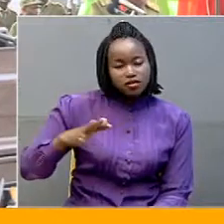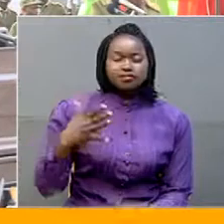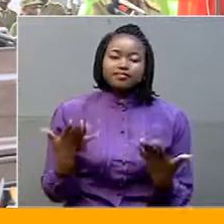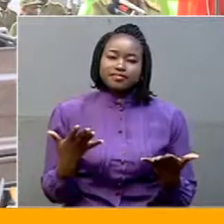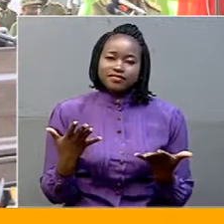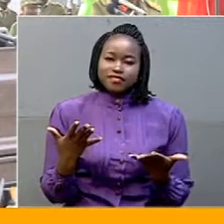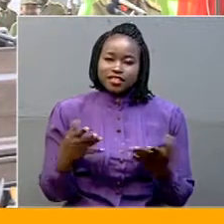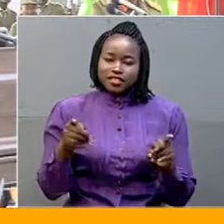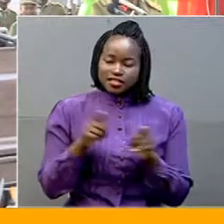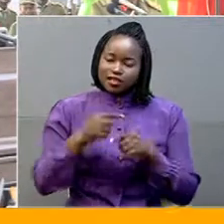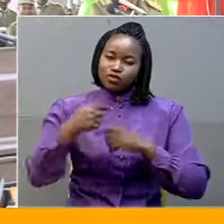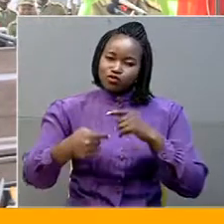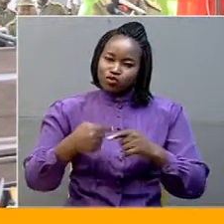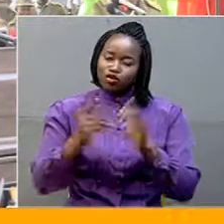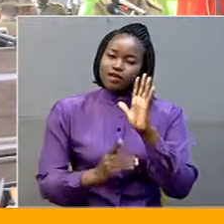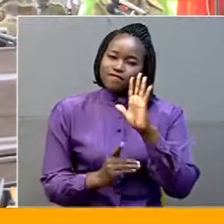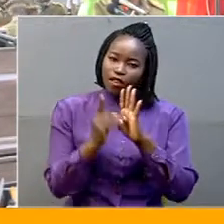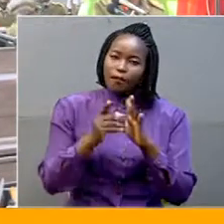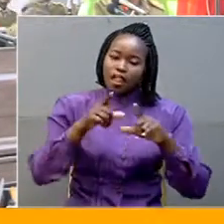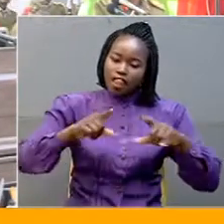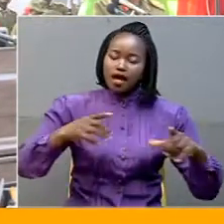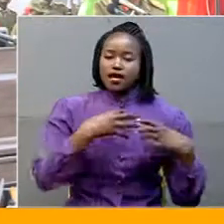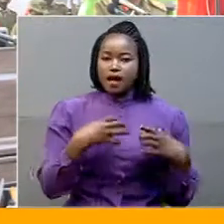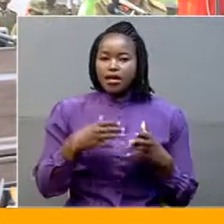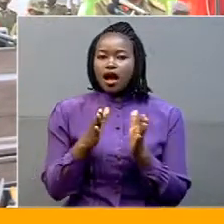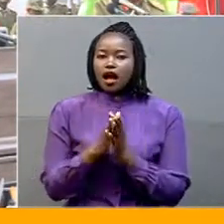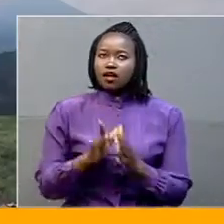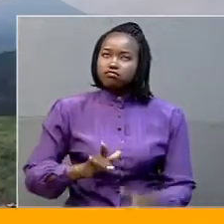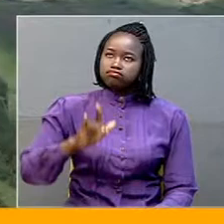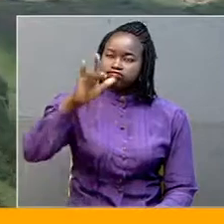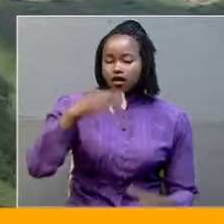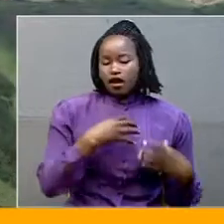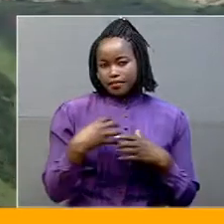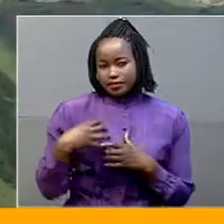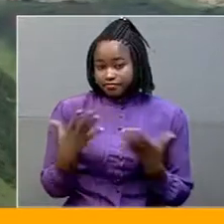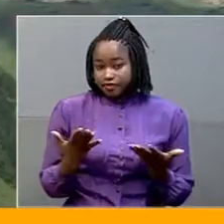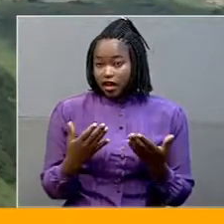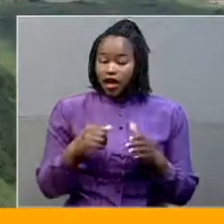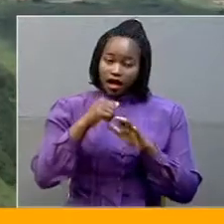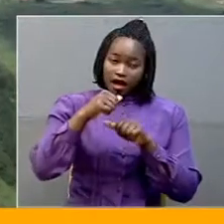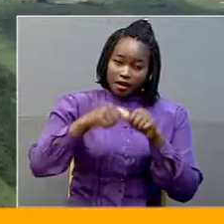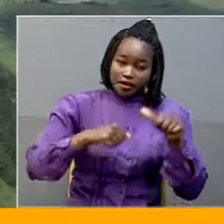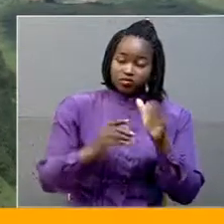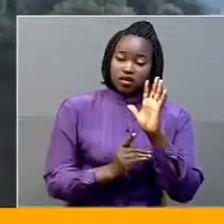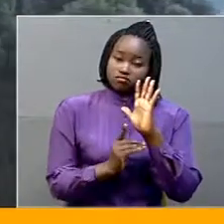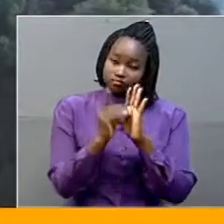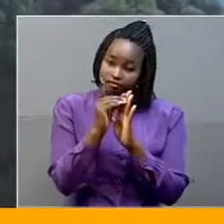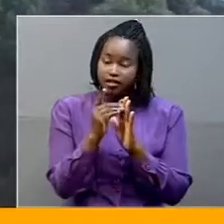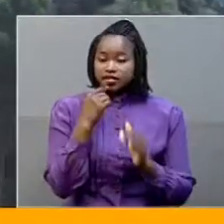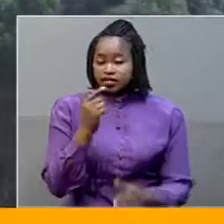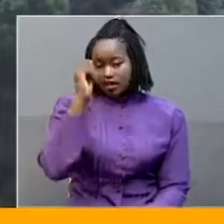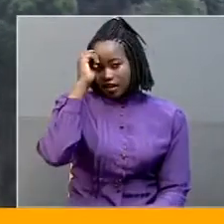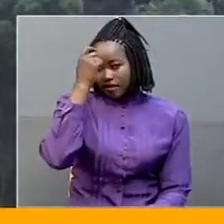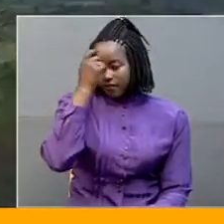development of the land forces and of the air force. Regarding infrastructure, he said that government